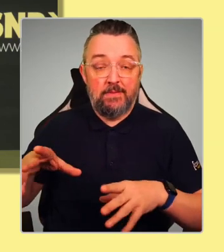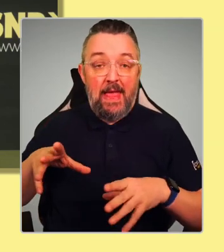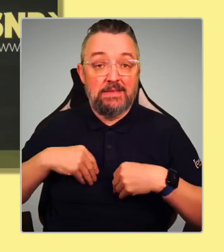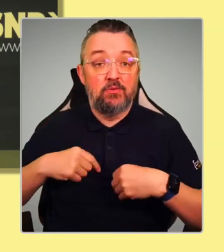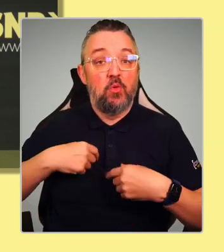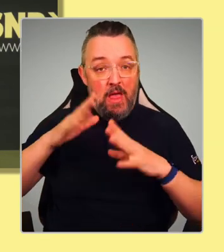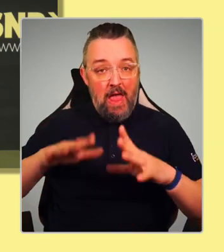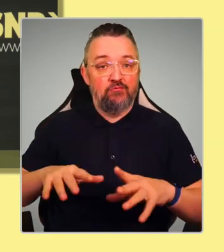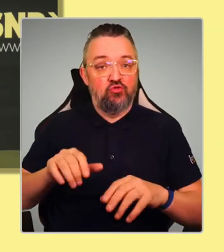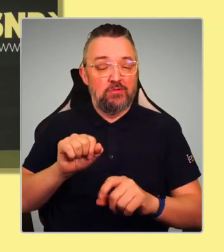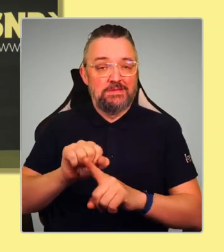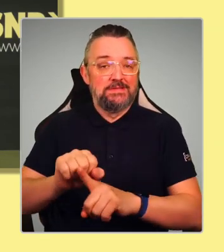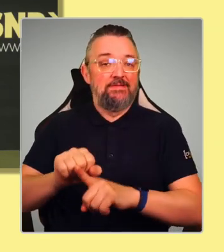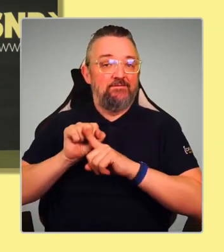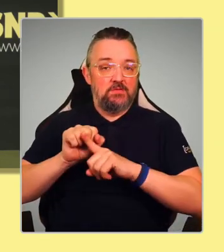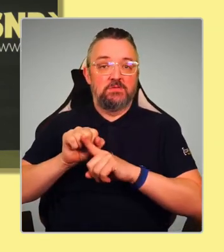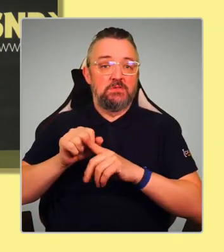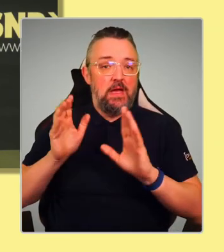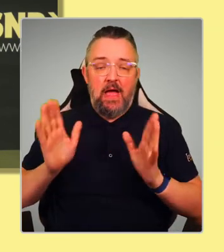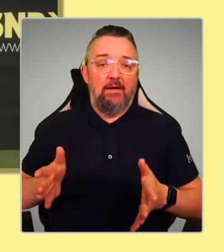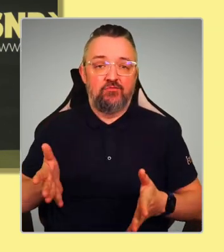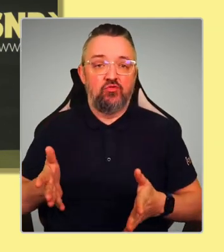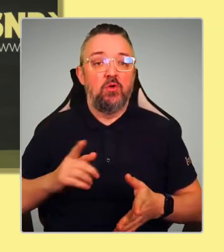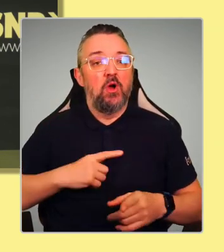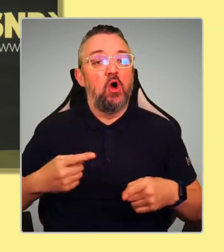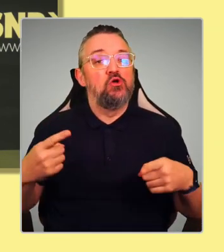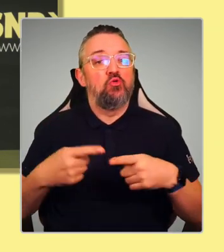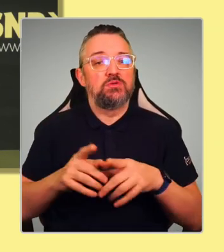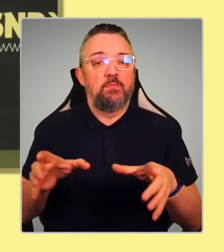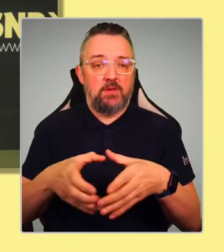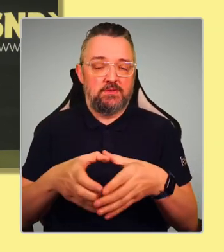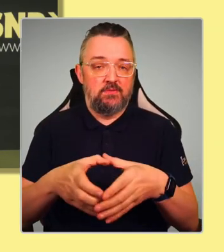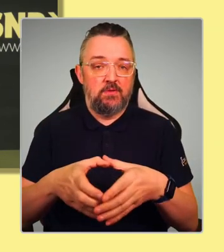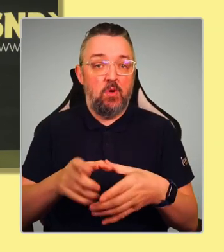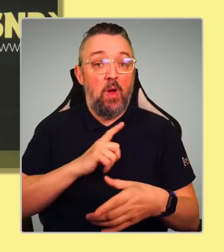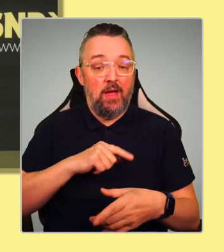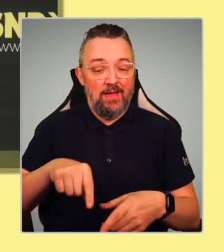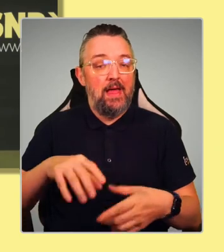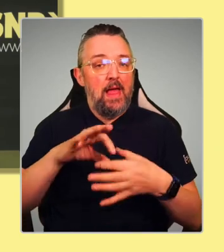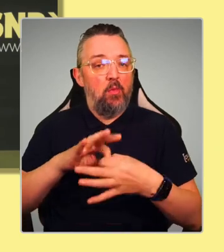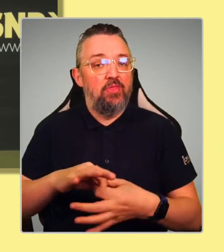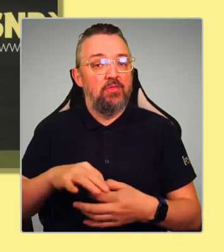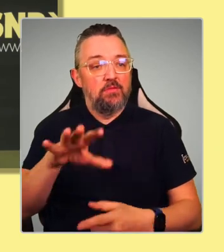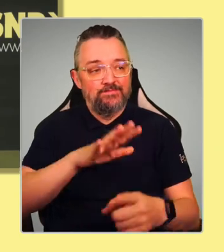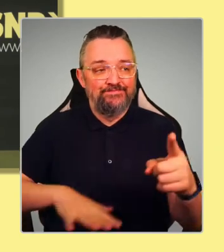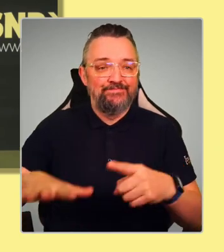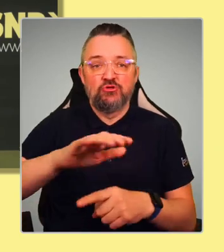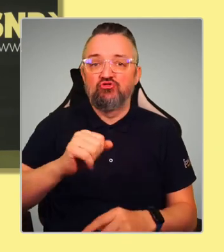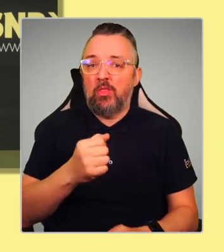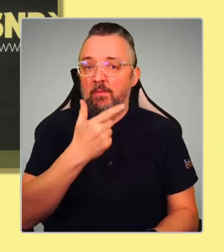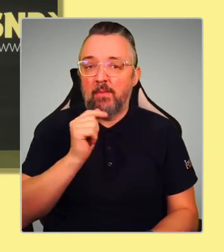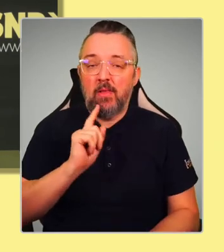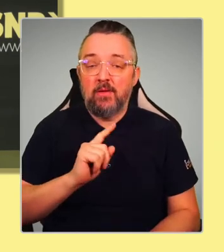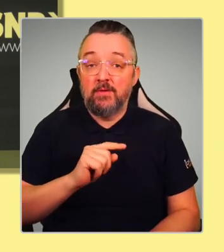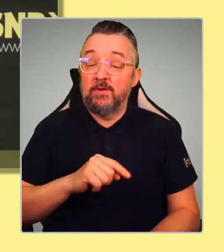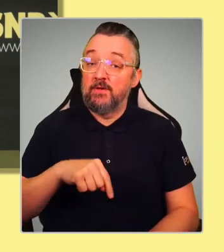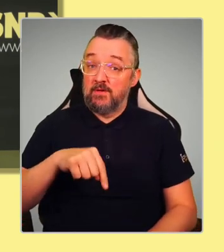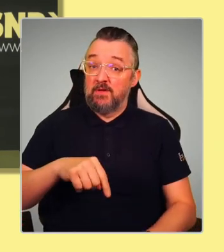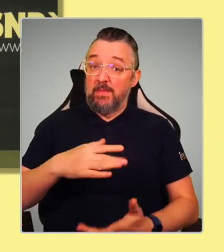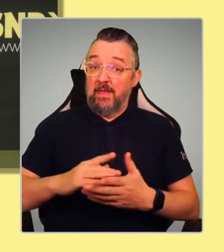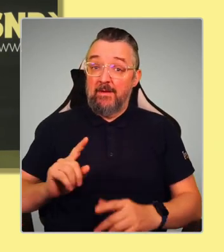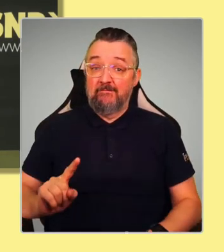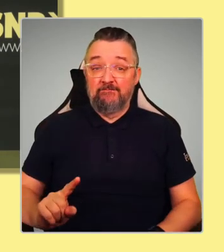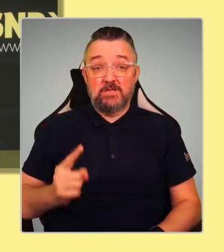a cross-party basis, because this is about the people of Scotland. Now, the challenge is that this is not the first time that the UK government